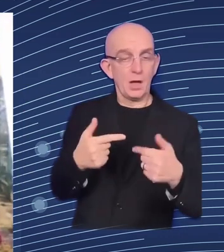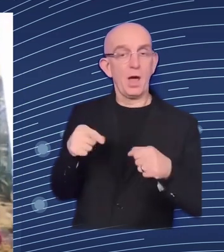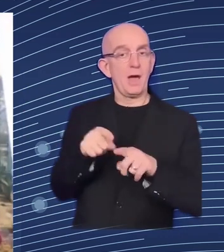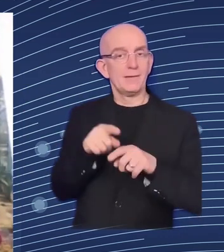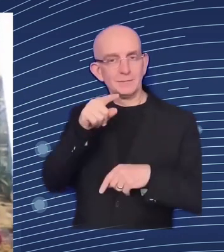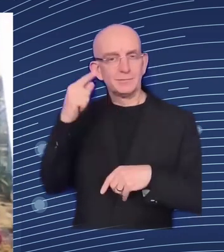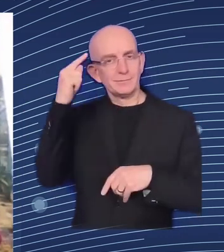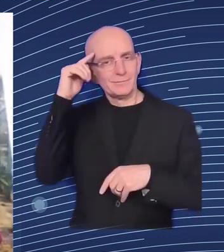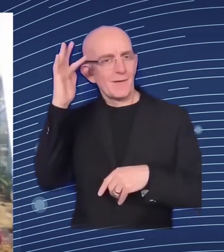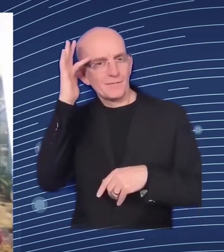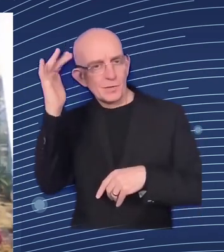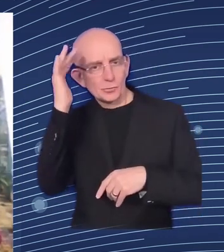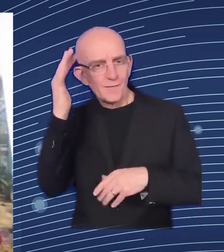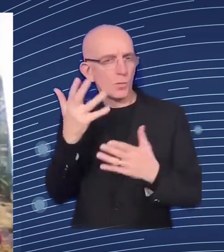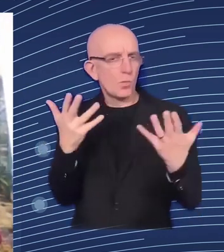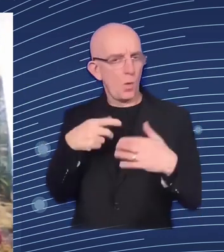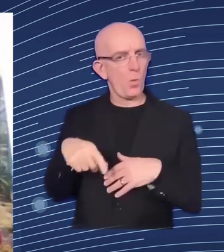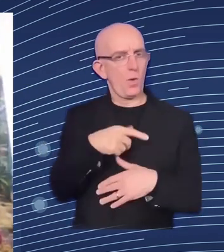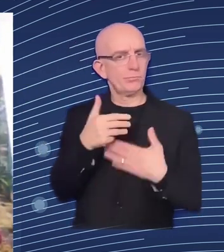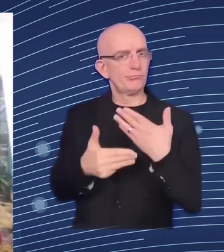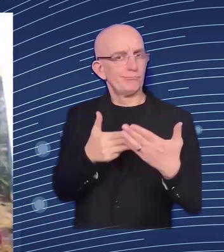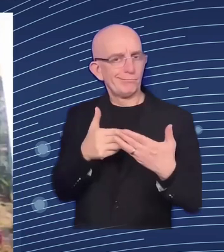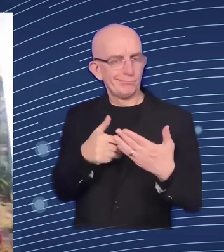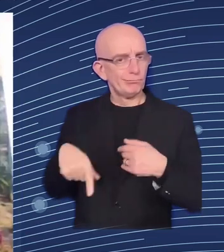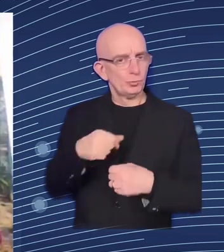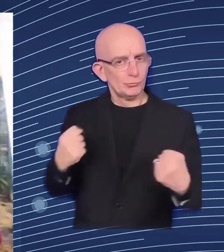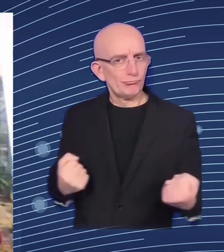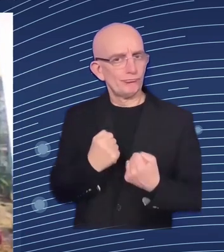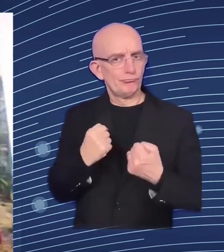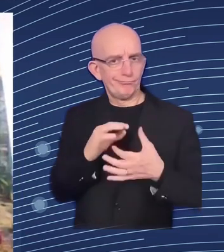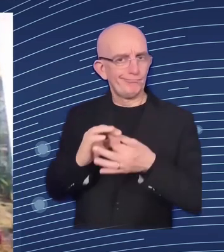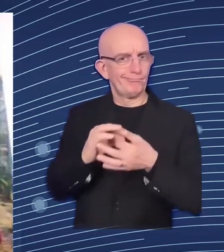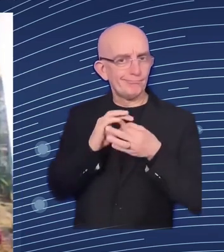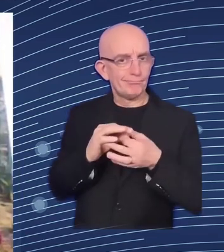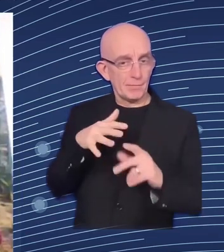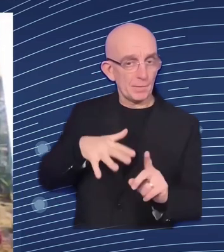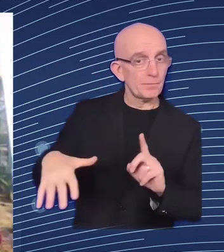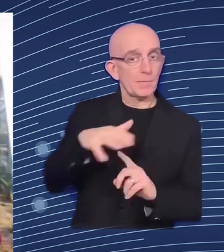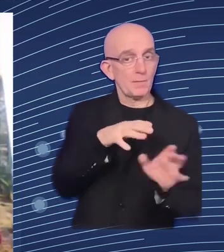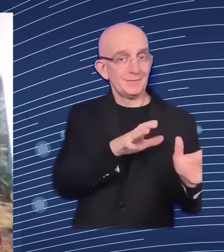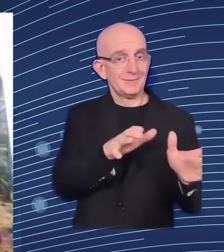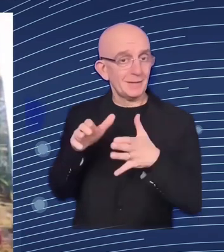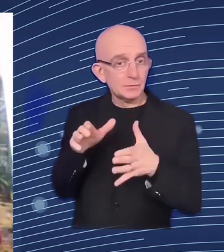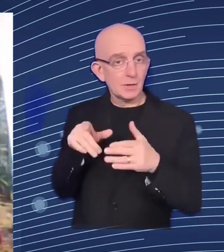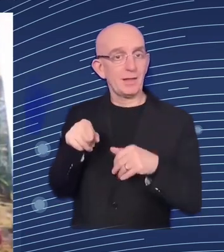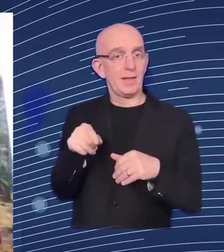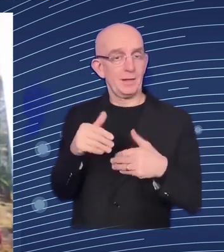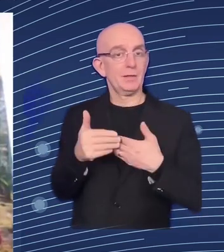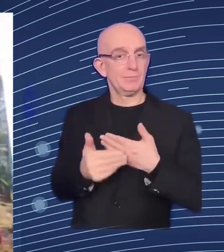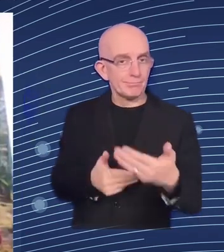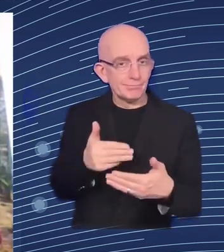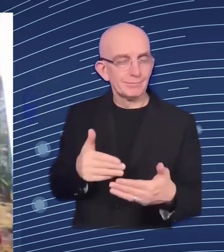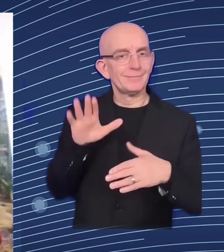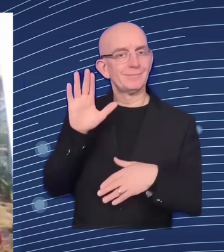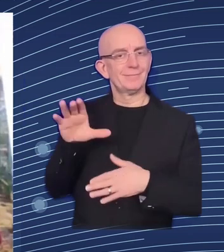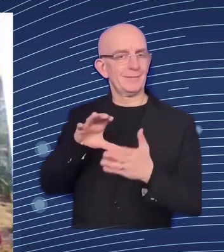educational products and we are constantly approached by various companies that want to create certain